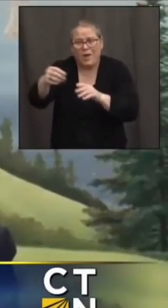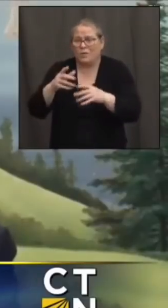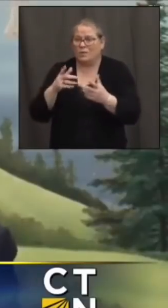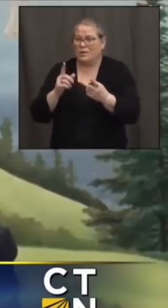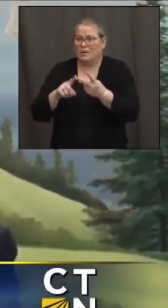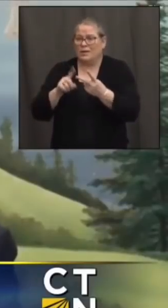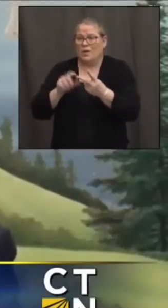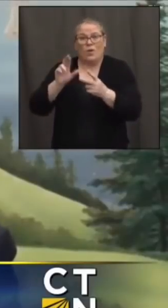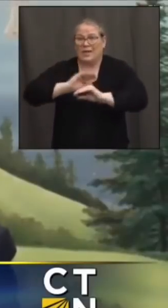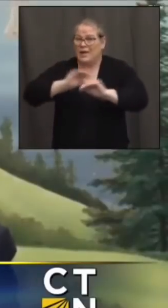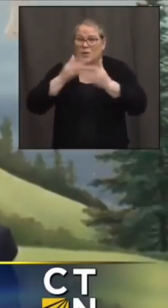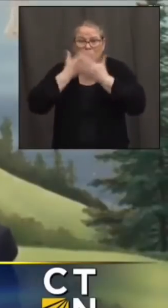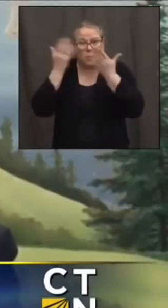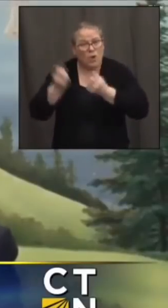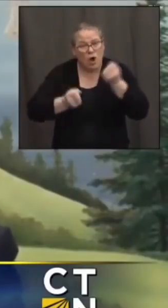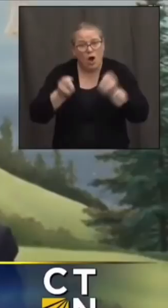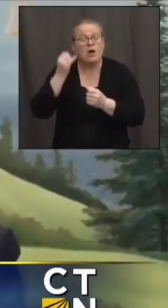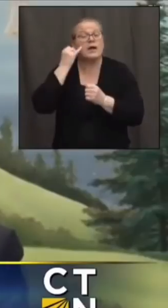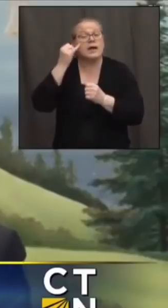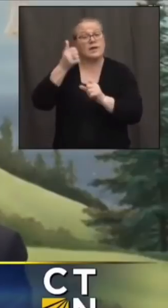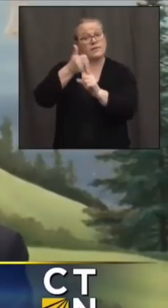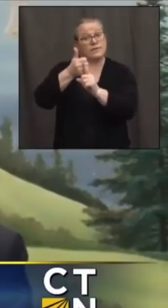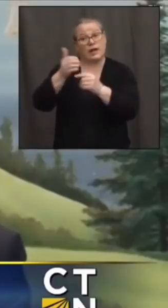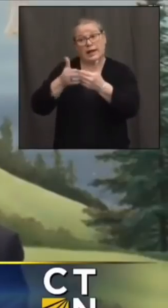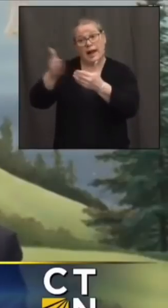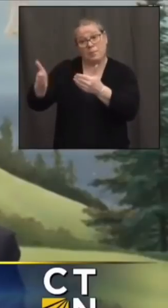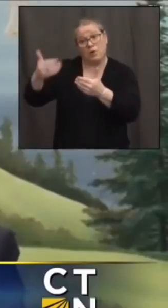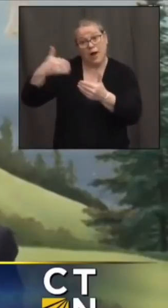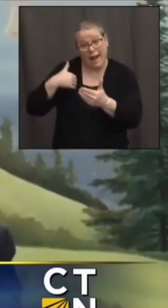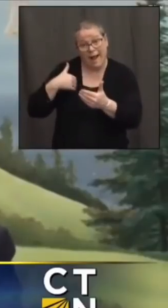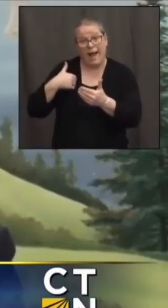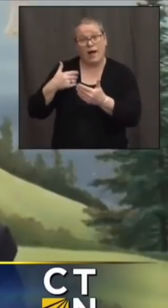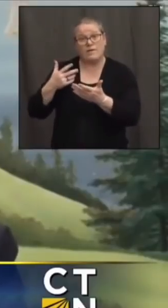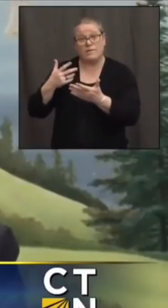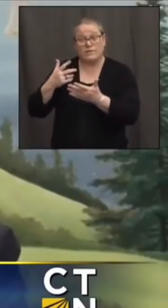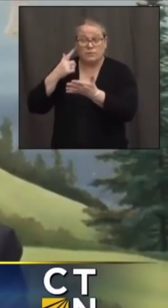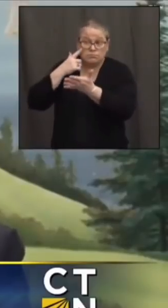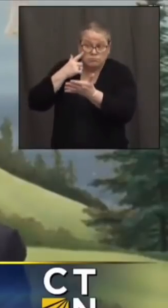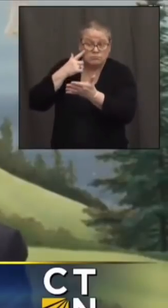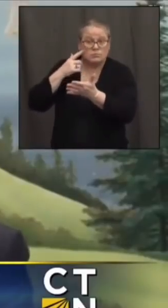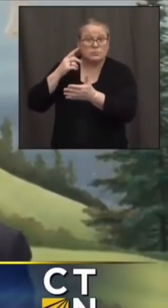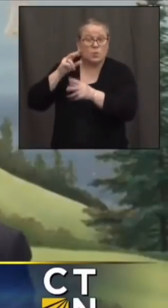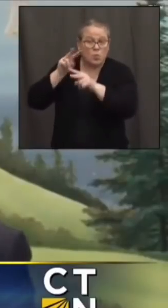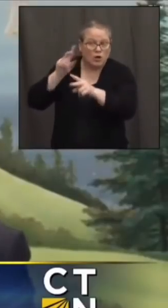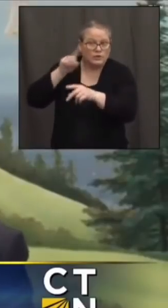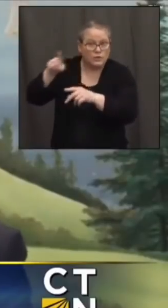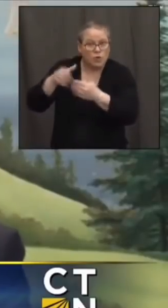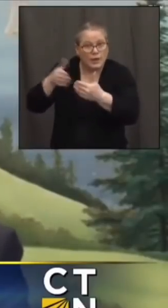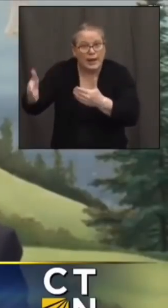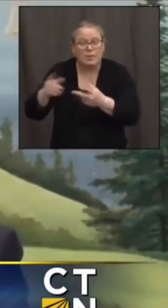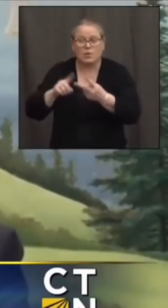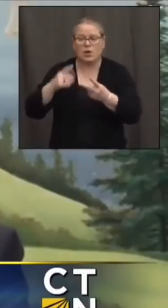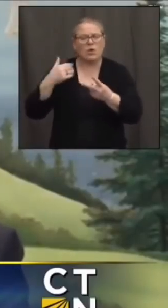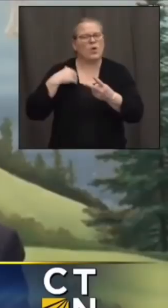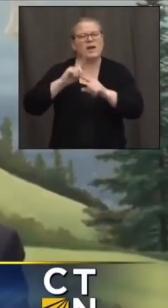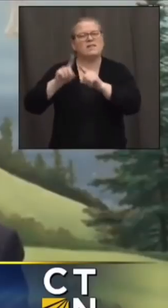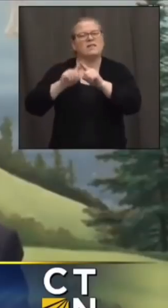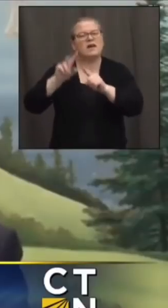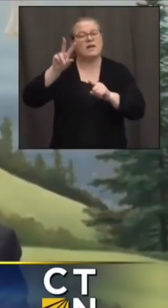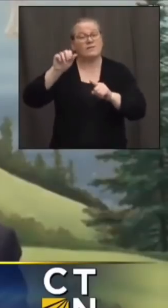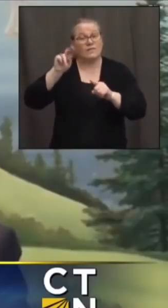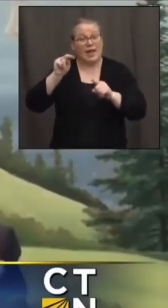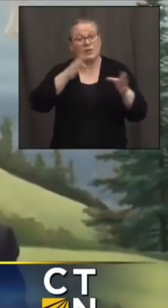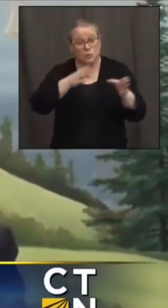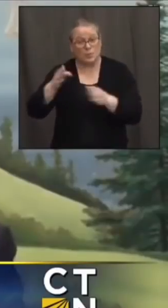out for that neighbor otherwise we do have the mobile vans those um vaccination vans that we go into churches and other houses of